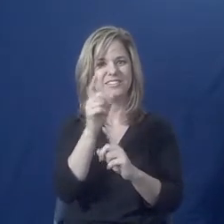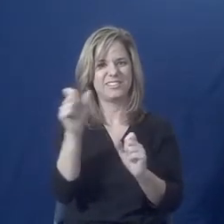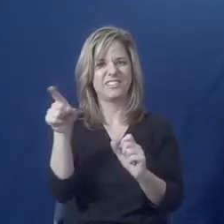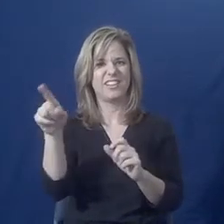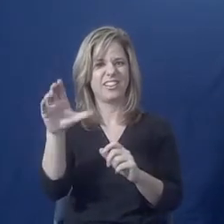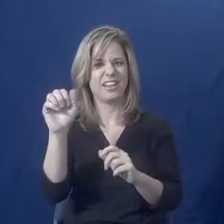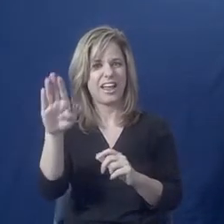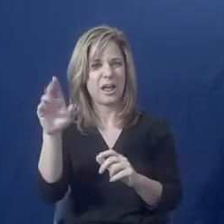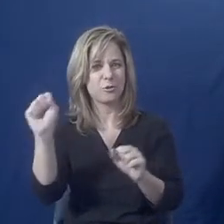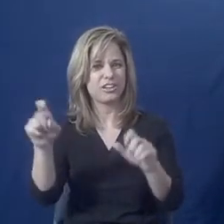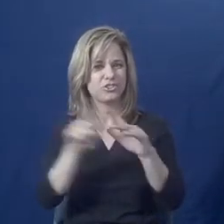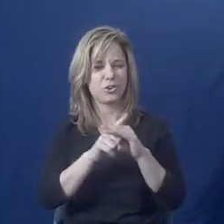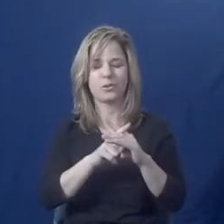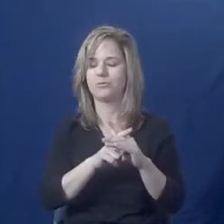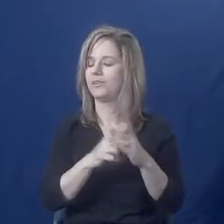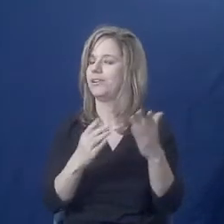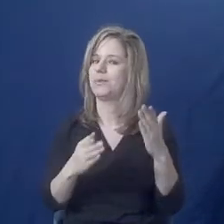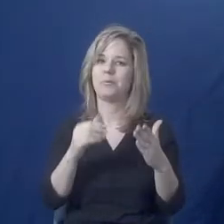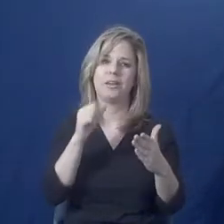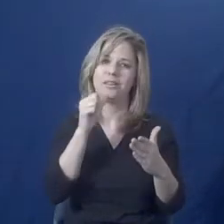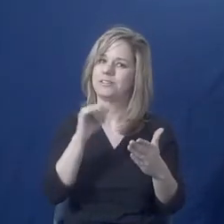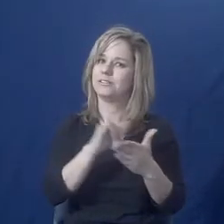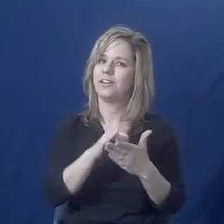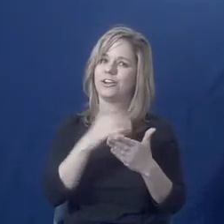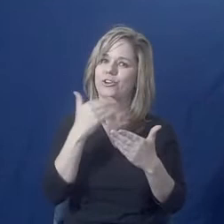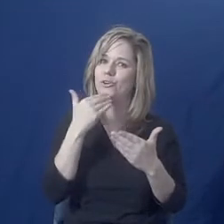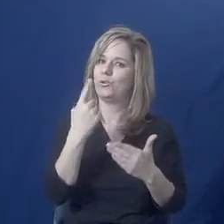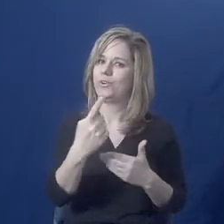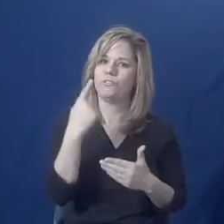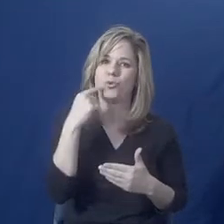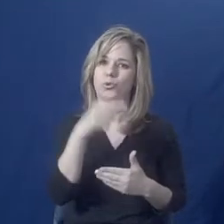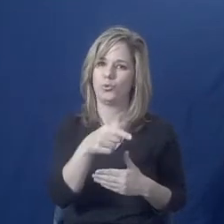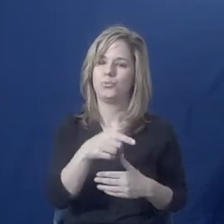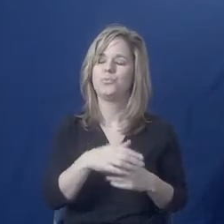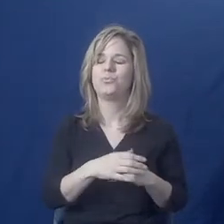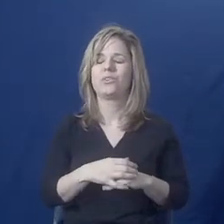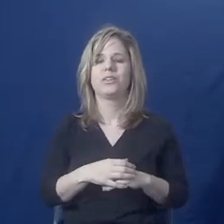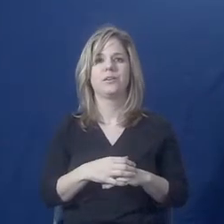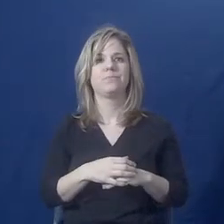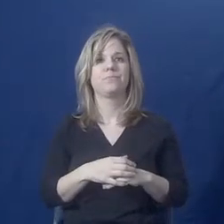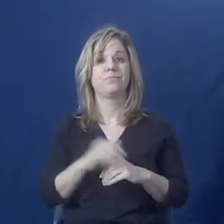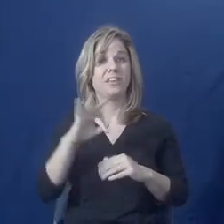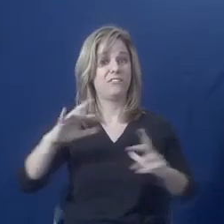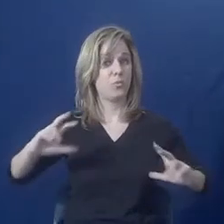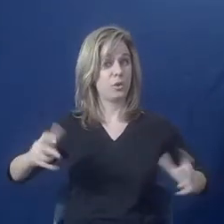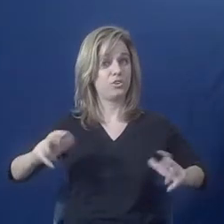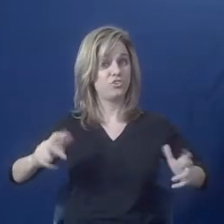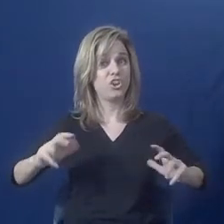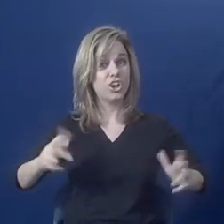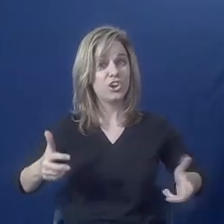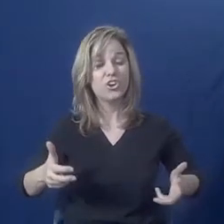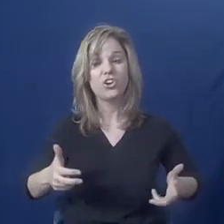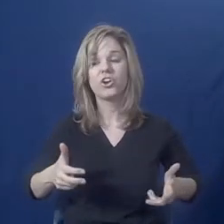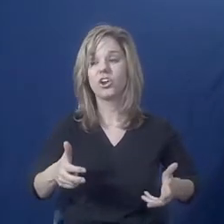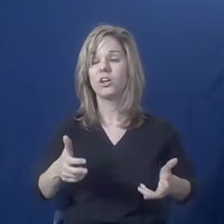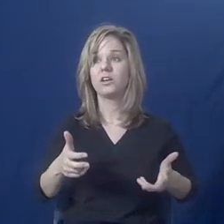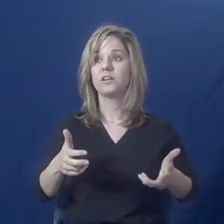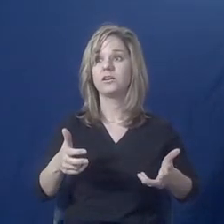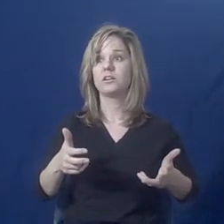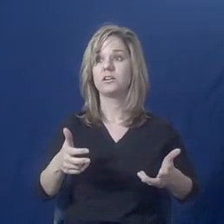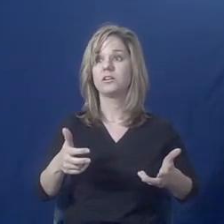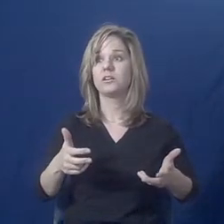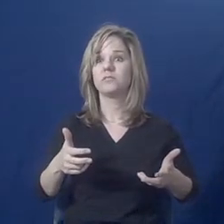in terms of getting out. If you use a wheelchair, you know, do you need a